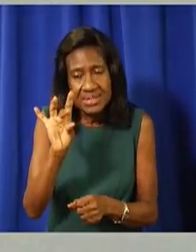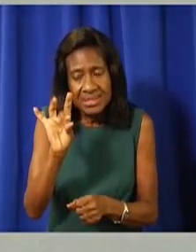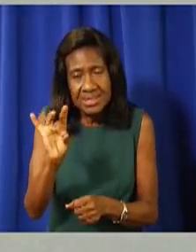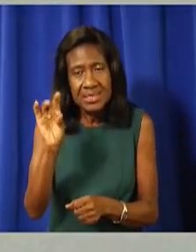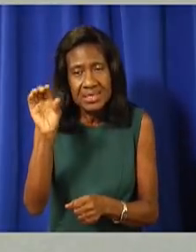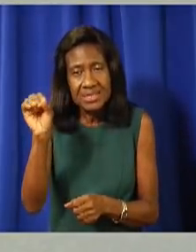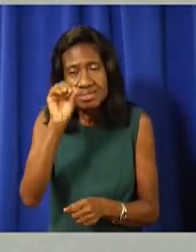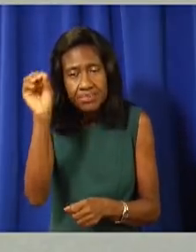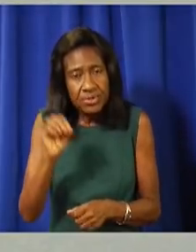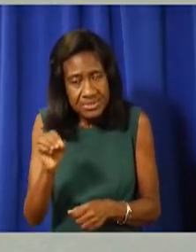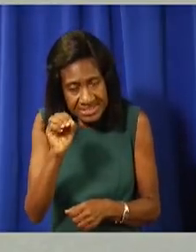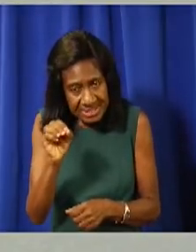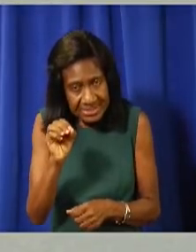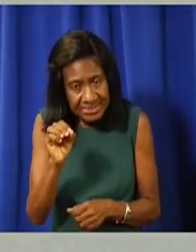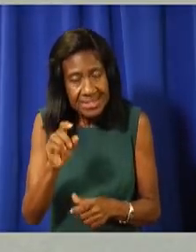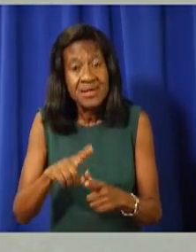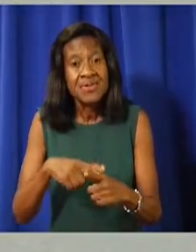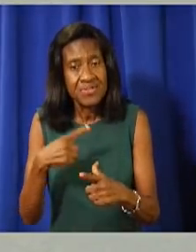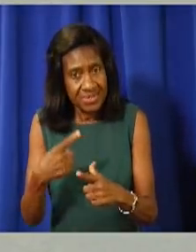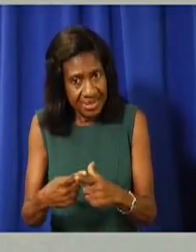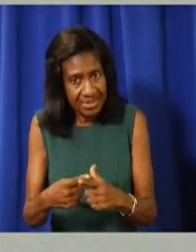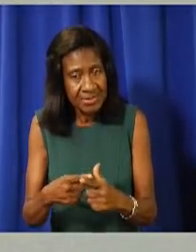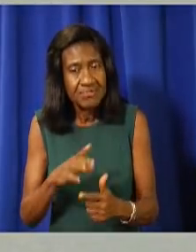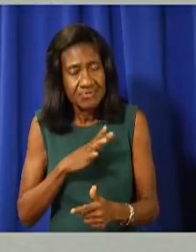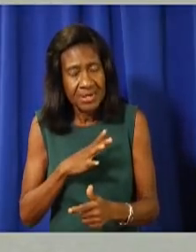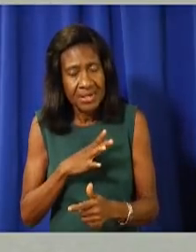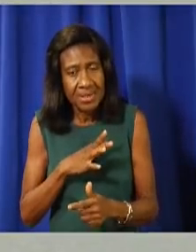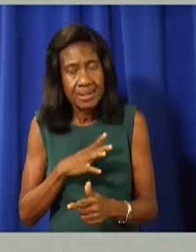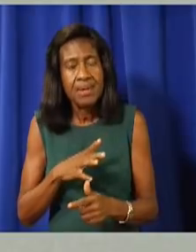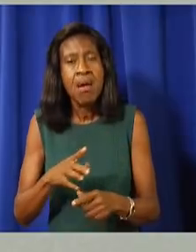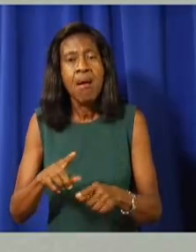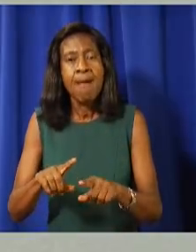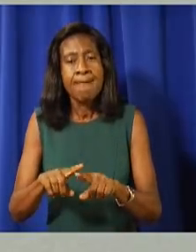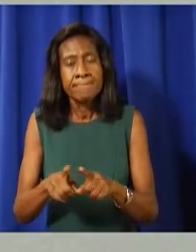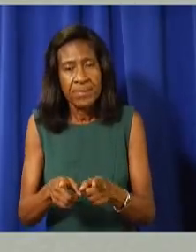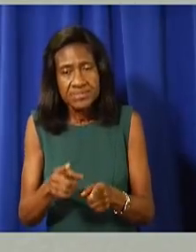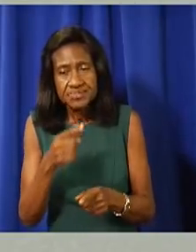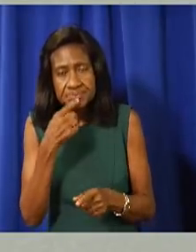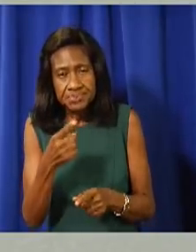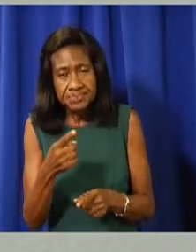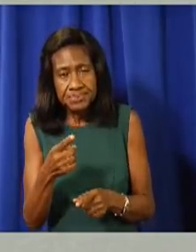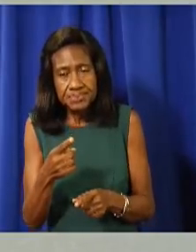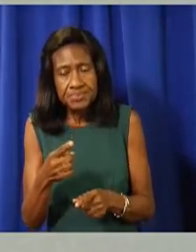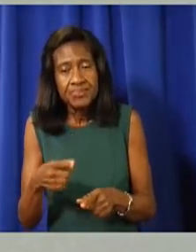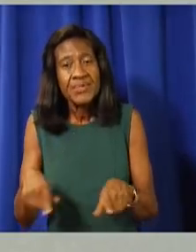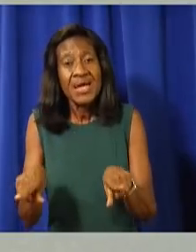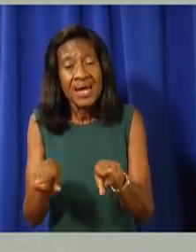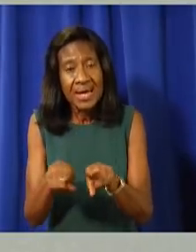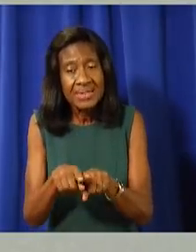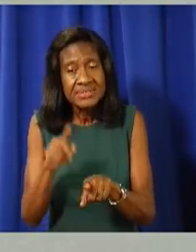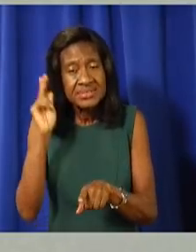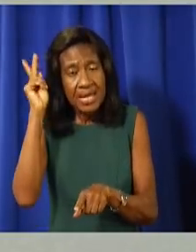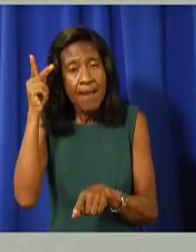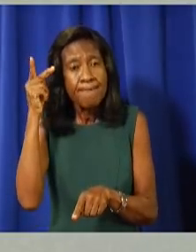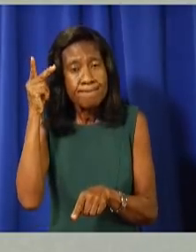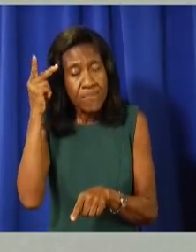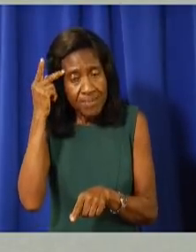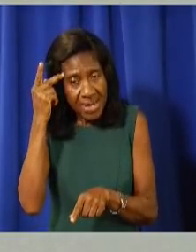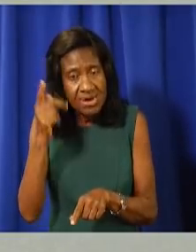as I have done repeatedly since you placed your trust in me as premier, please get vaccinated.